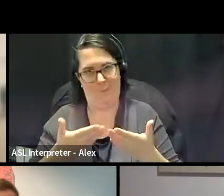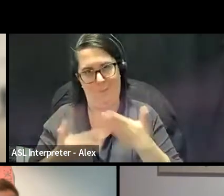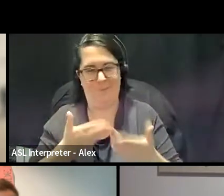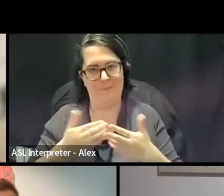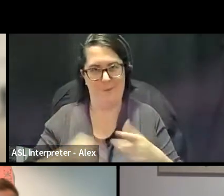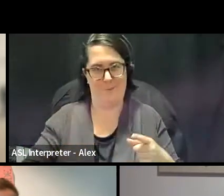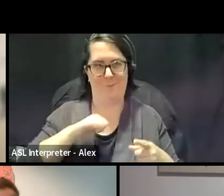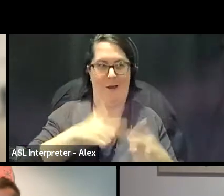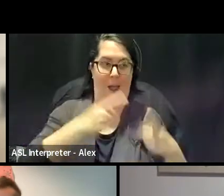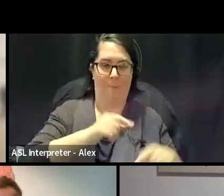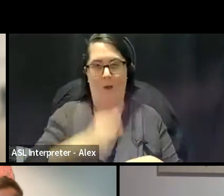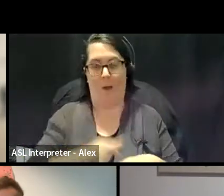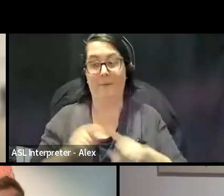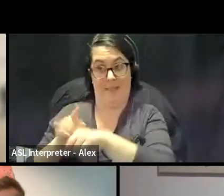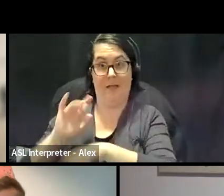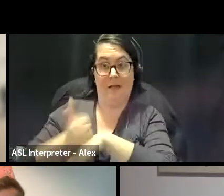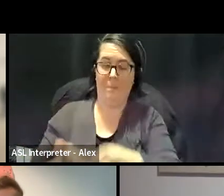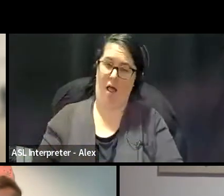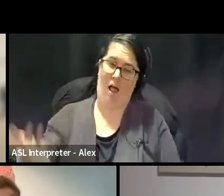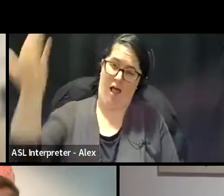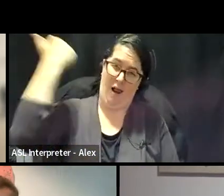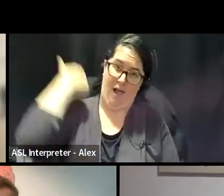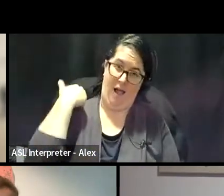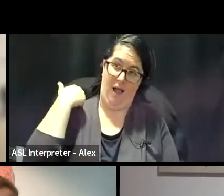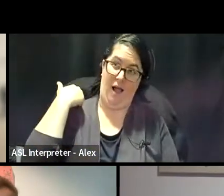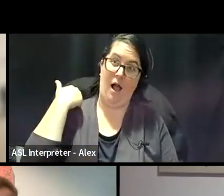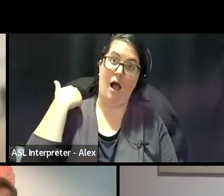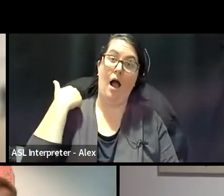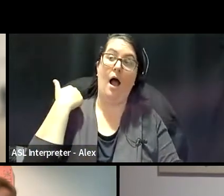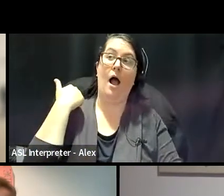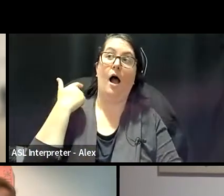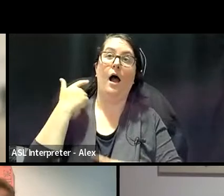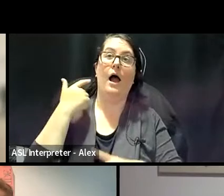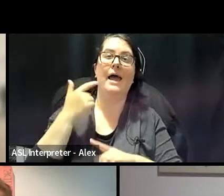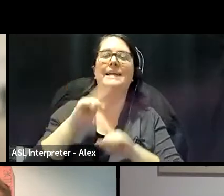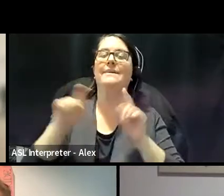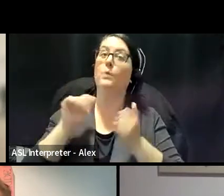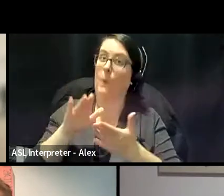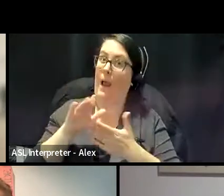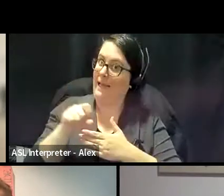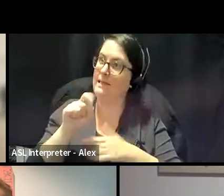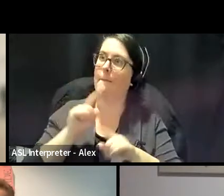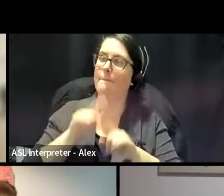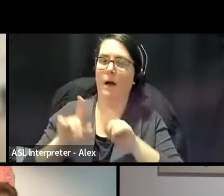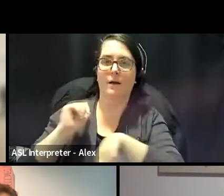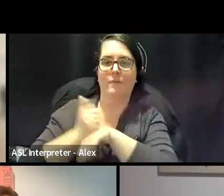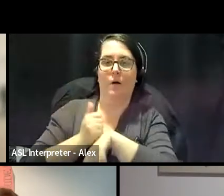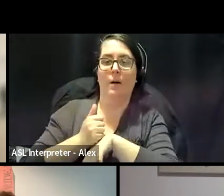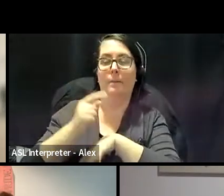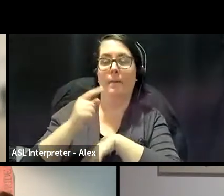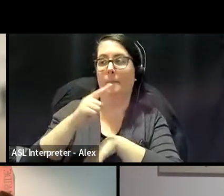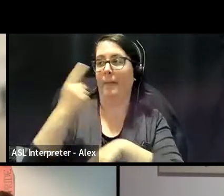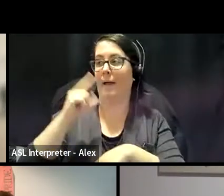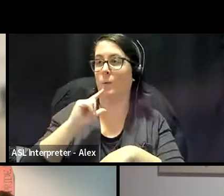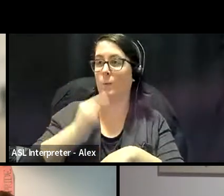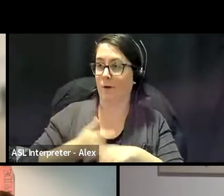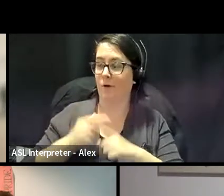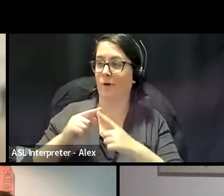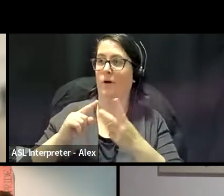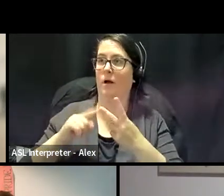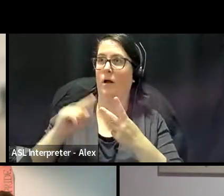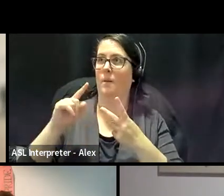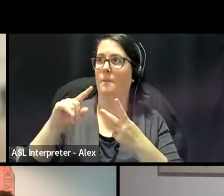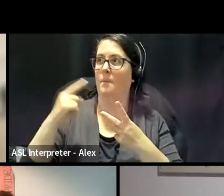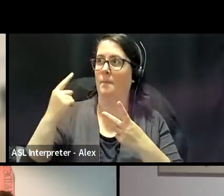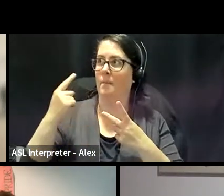formed long before it was what it was today. And it was formed by black queers, black, the